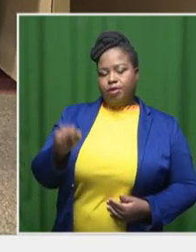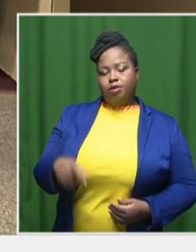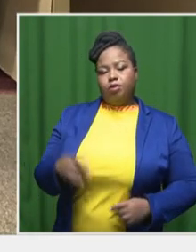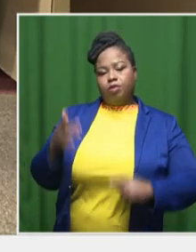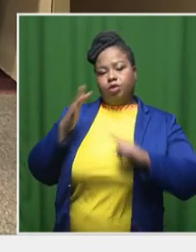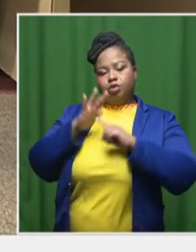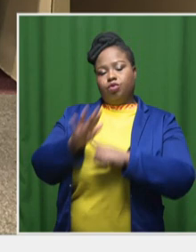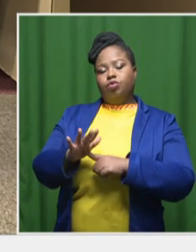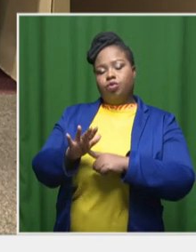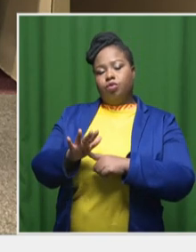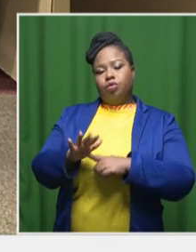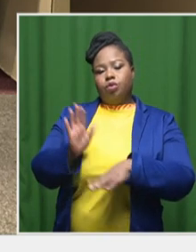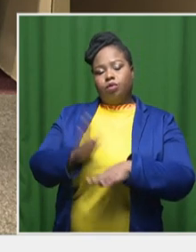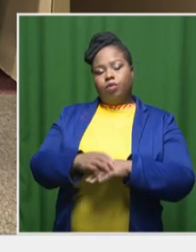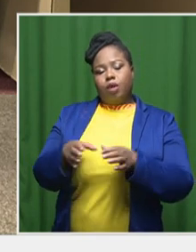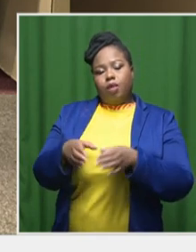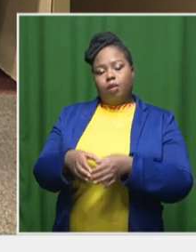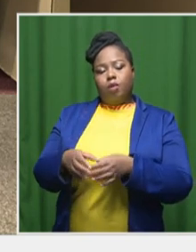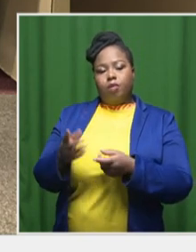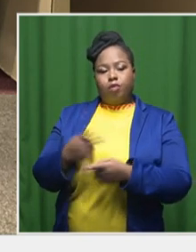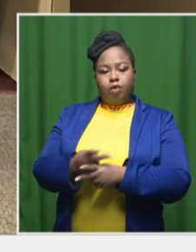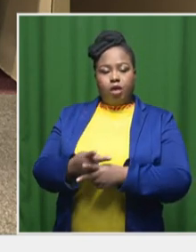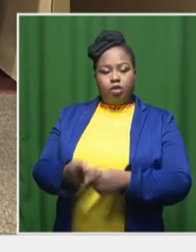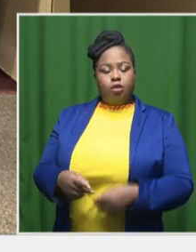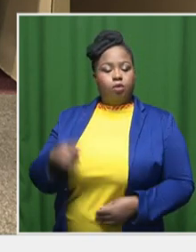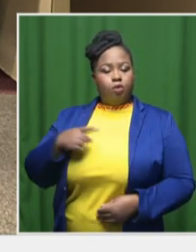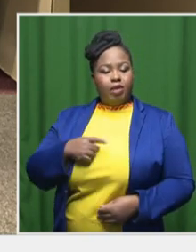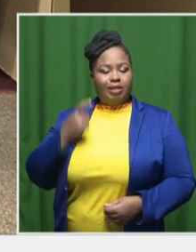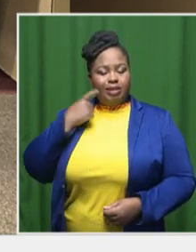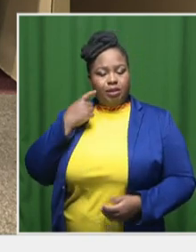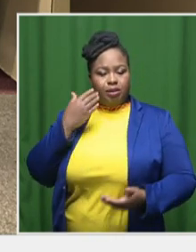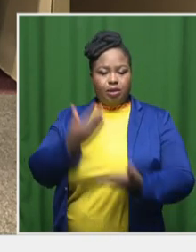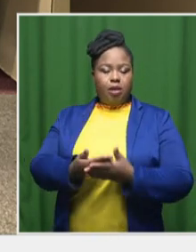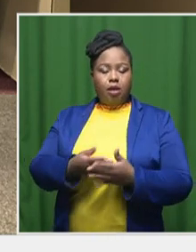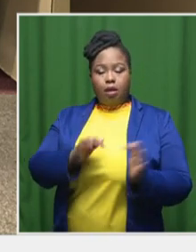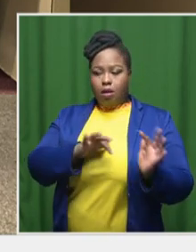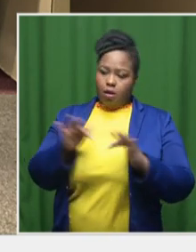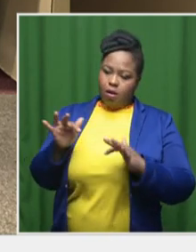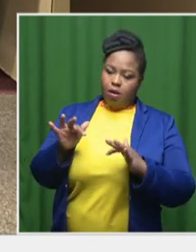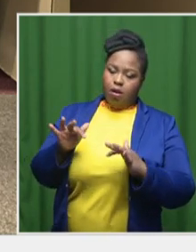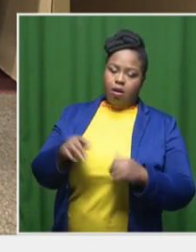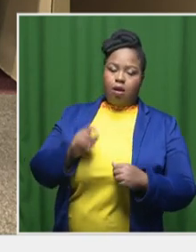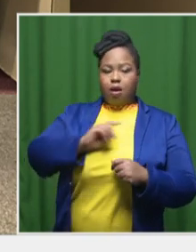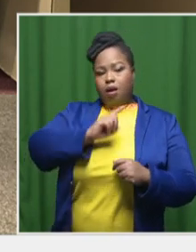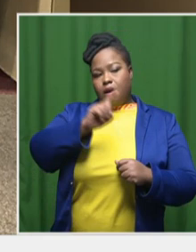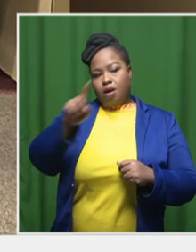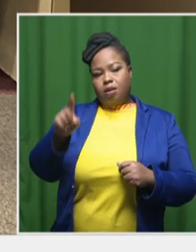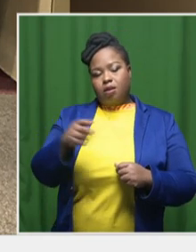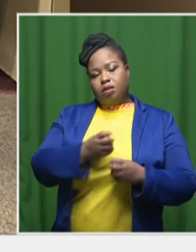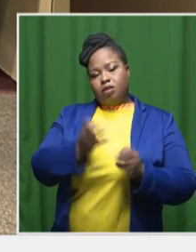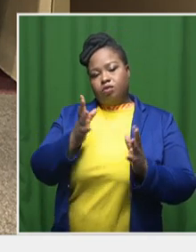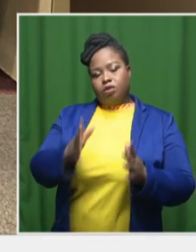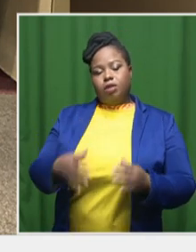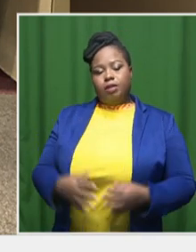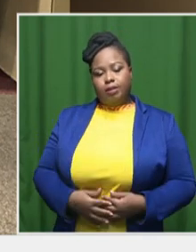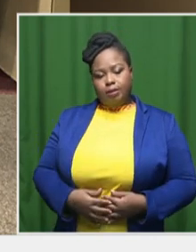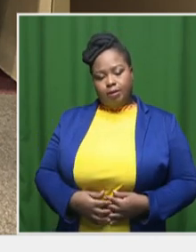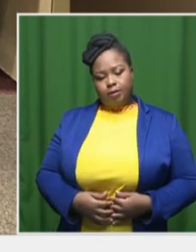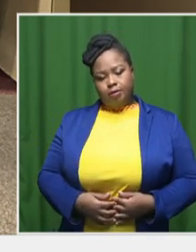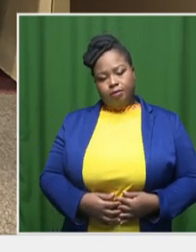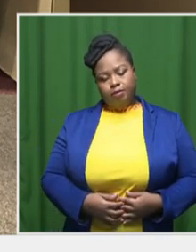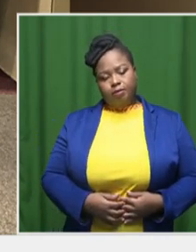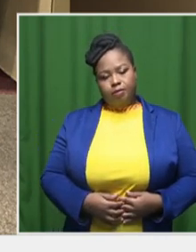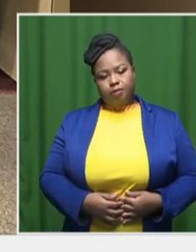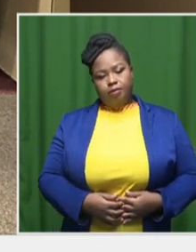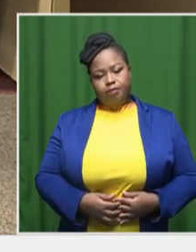showcase this small production in order to attract attention from other distributors. We also